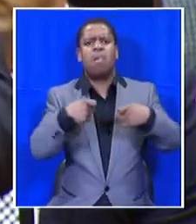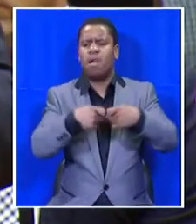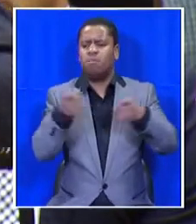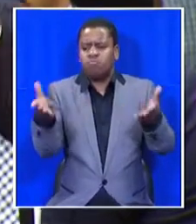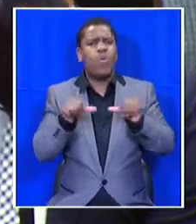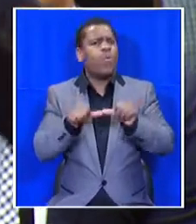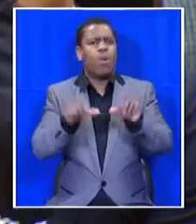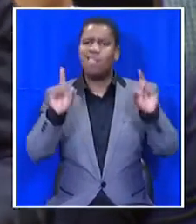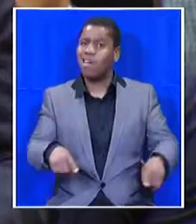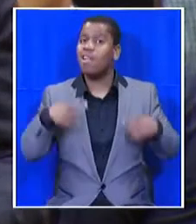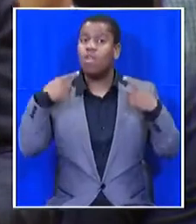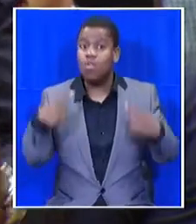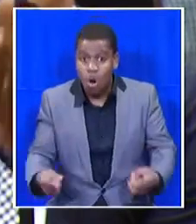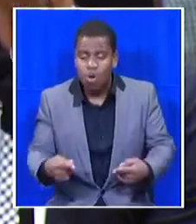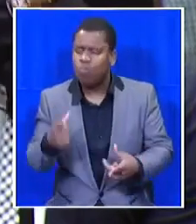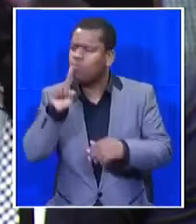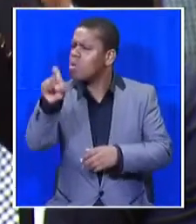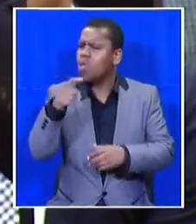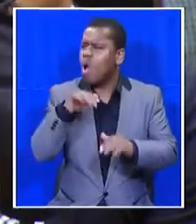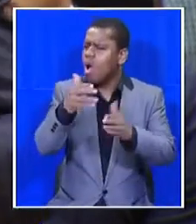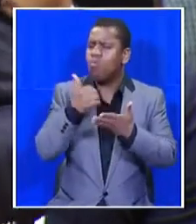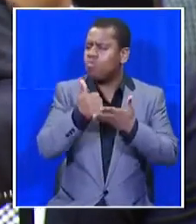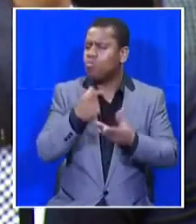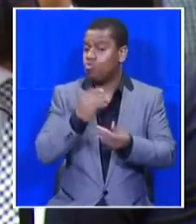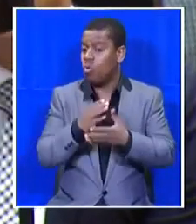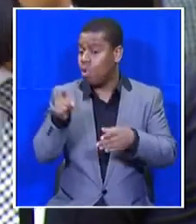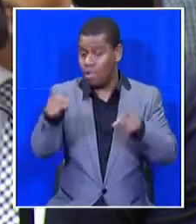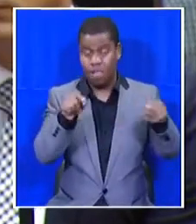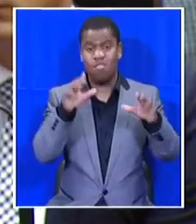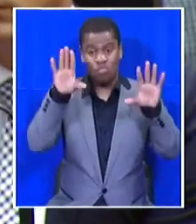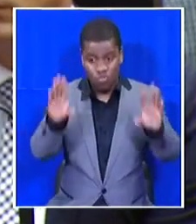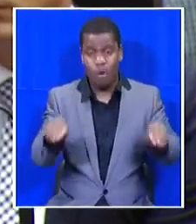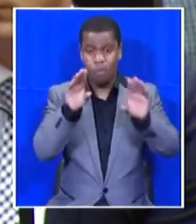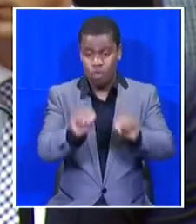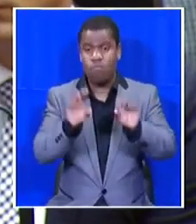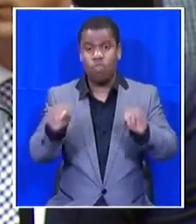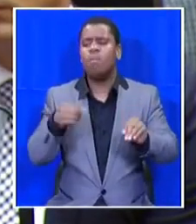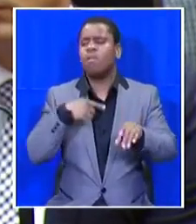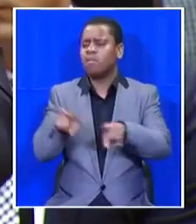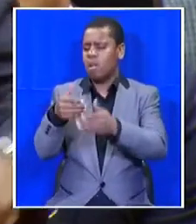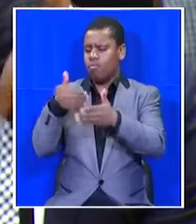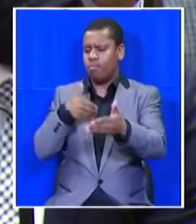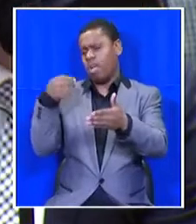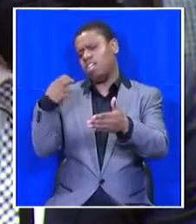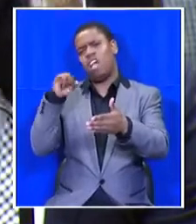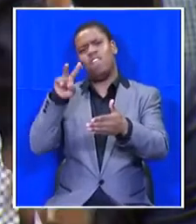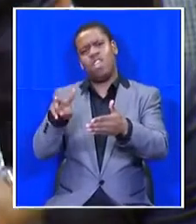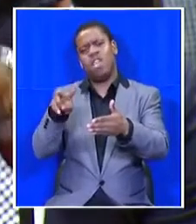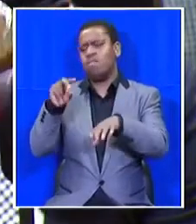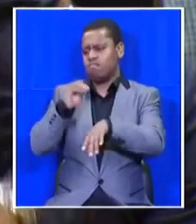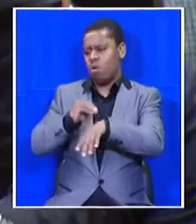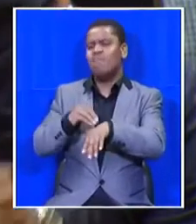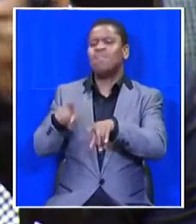ensure that it is stopped, and that ultimately, like a similar crisis you've described around HIV, we can